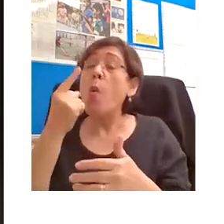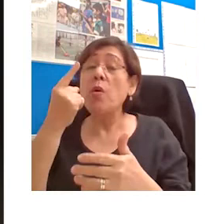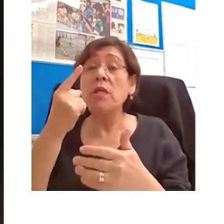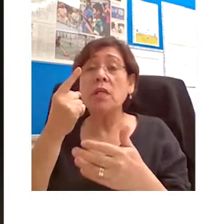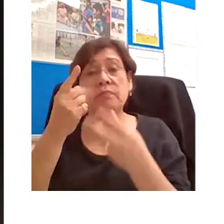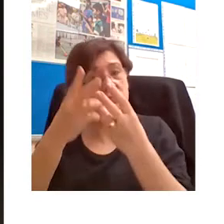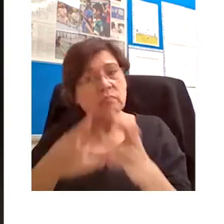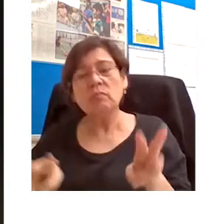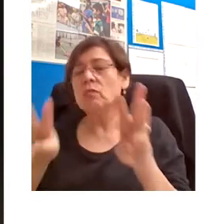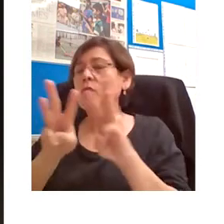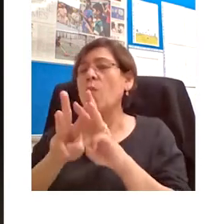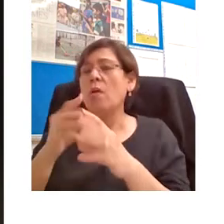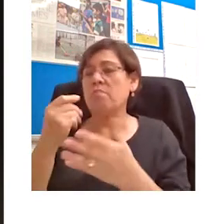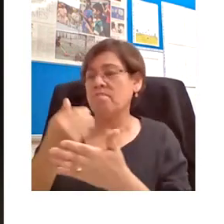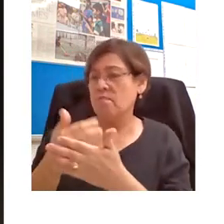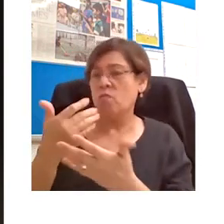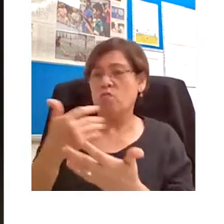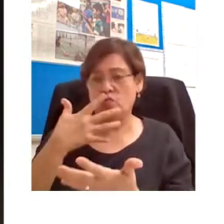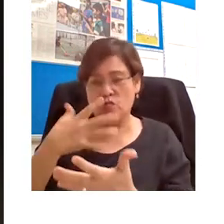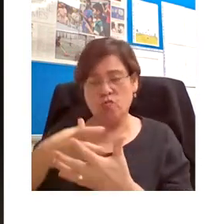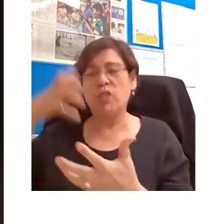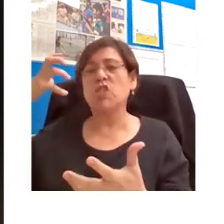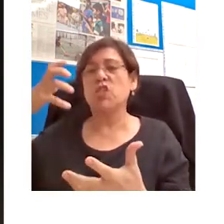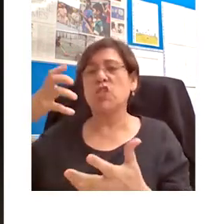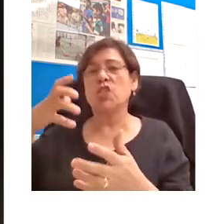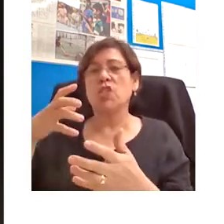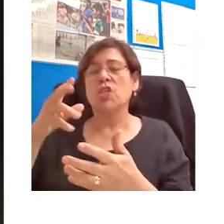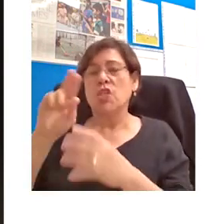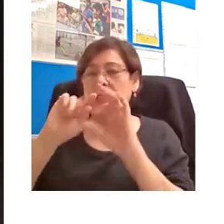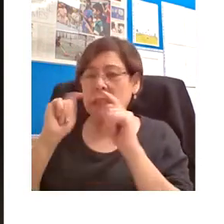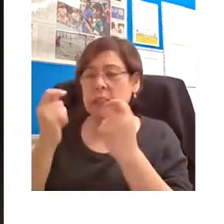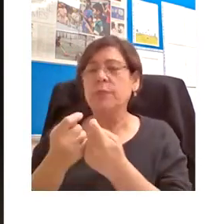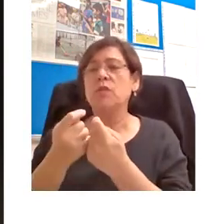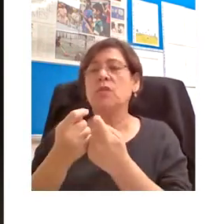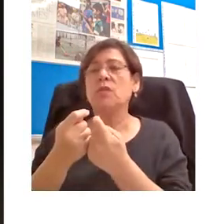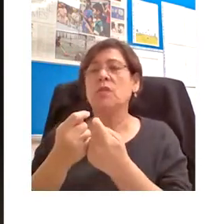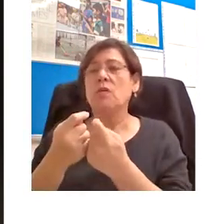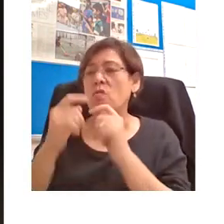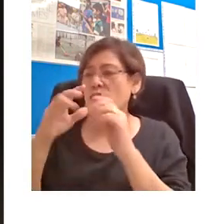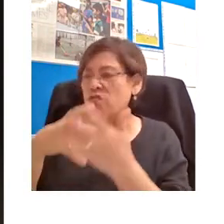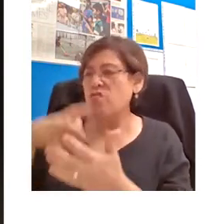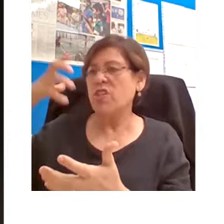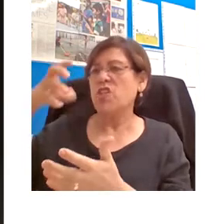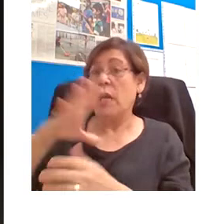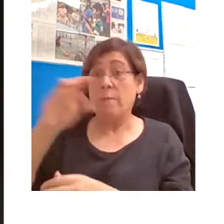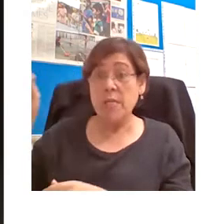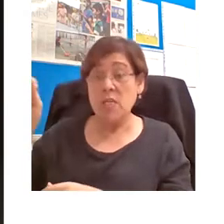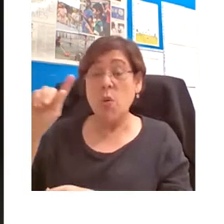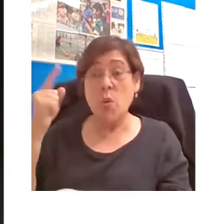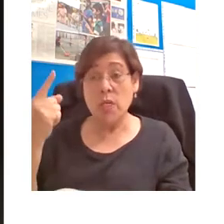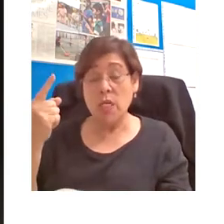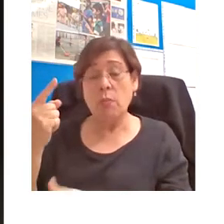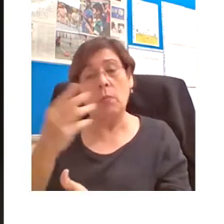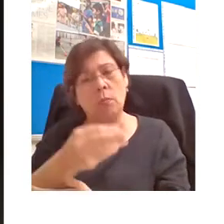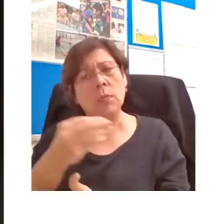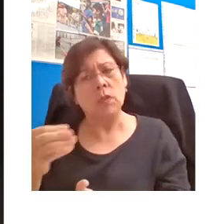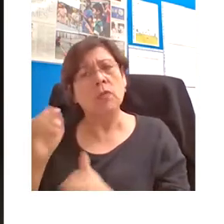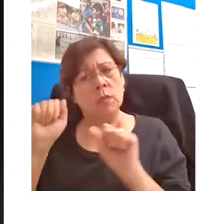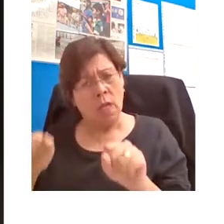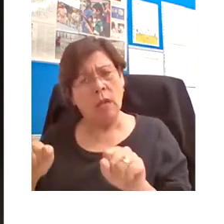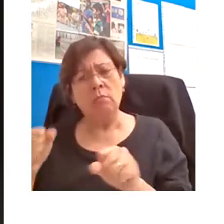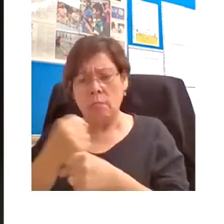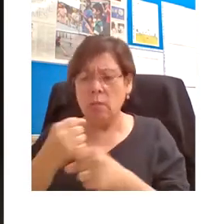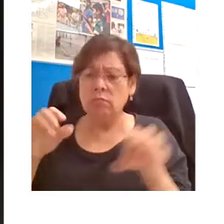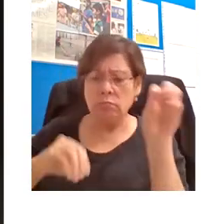used to be required for the creation of any kind of video or multimedia material. These materials can be assembled by